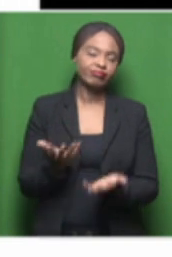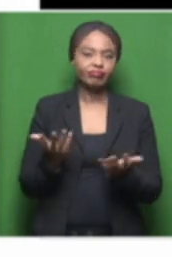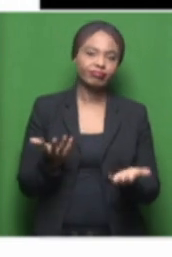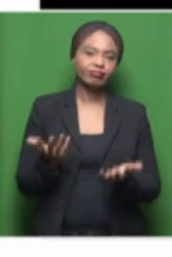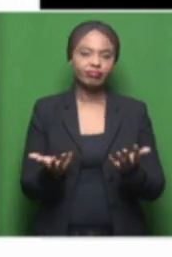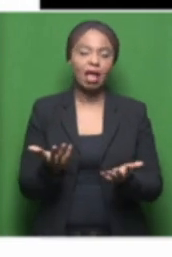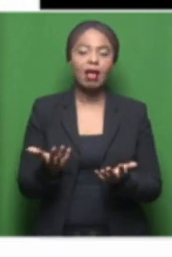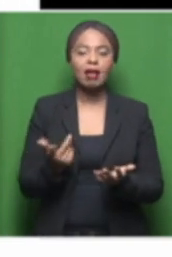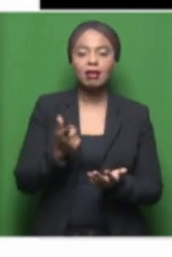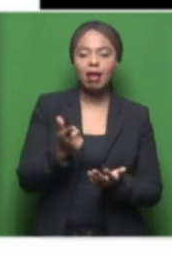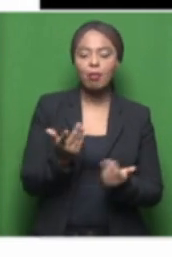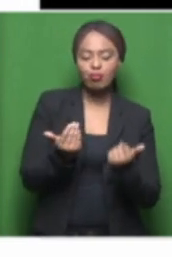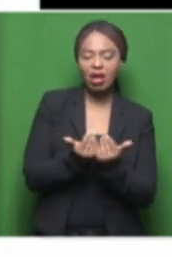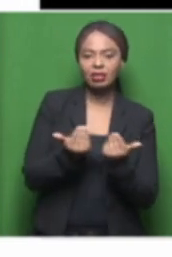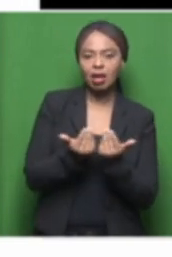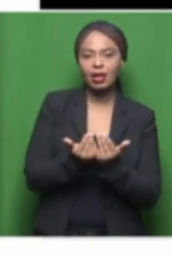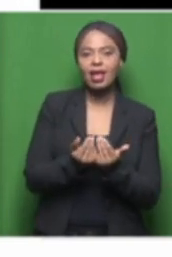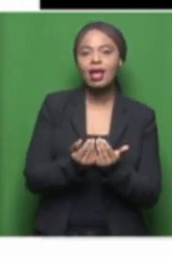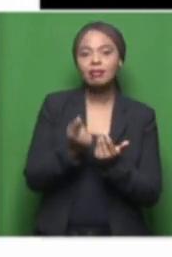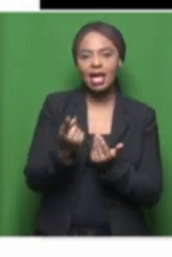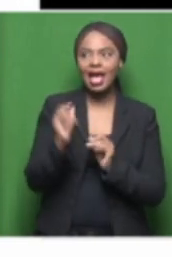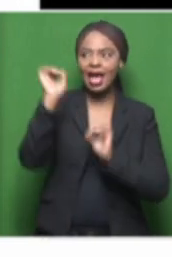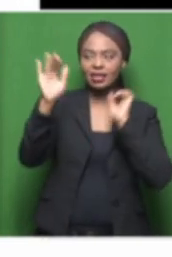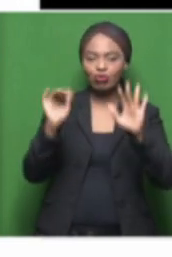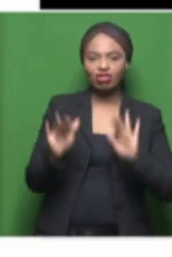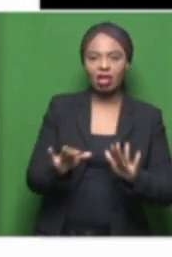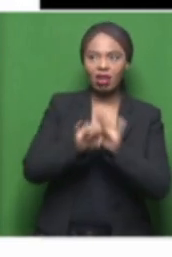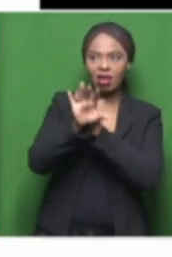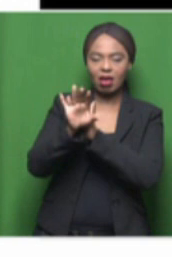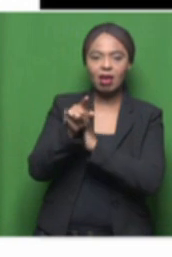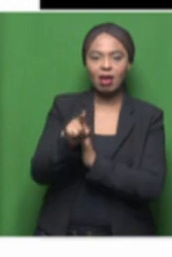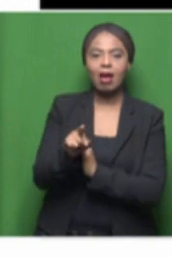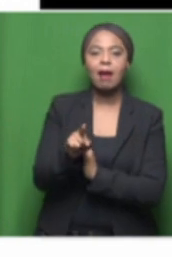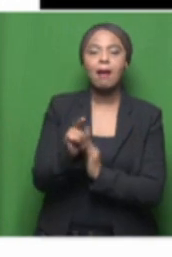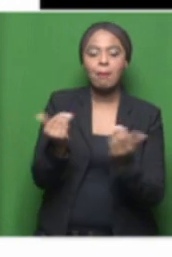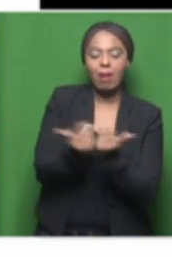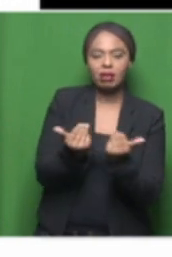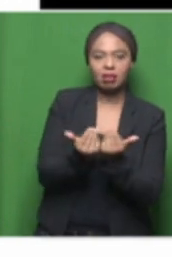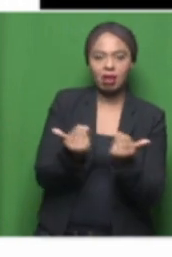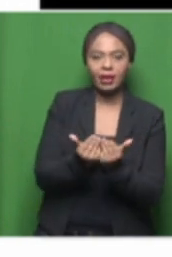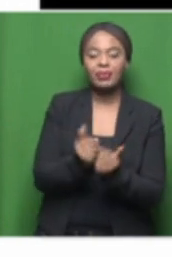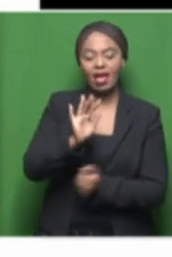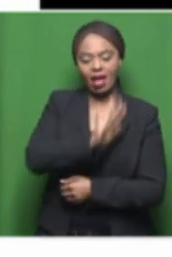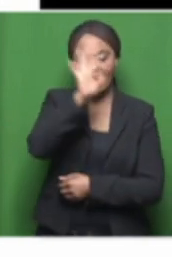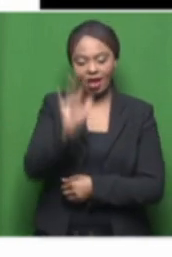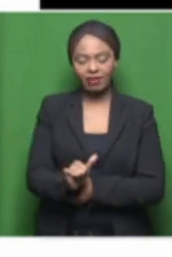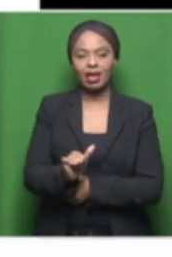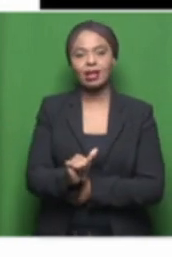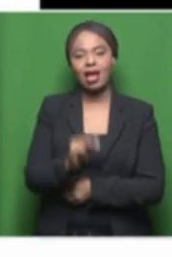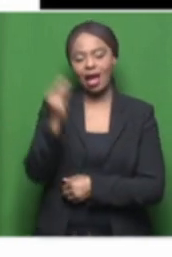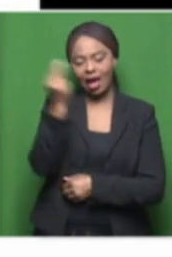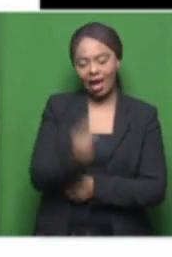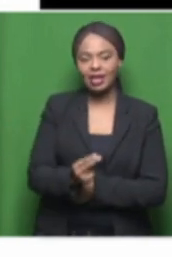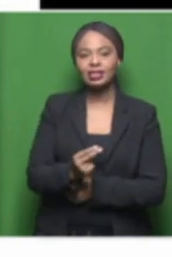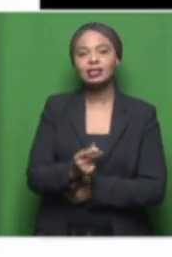uh, Bessery, uh, exhibition Besseries. So, um, it's funded by the African Artists Foundation and, um,